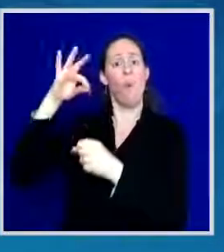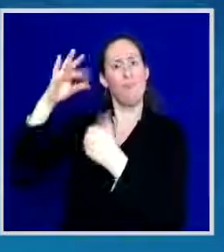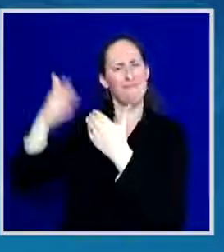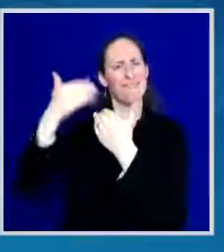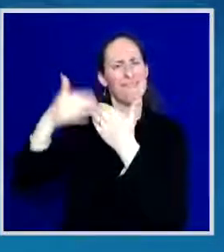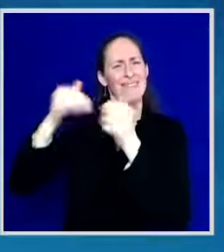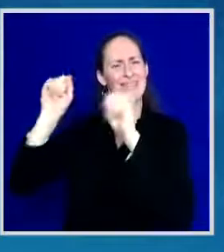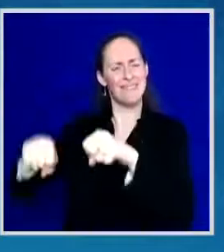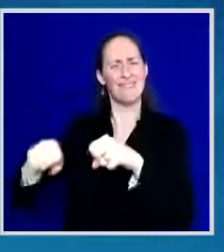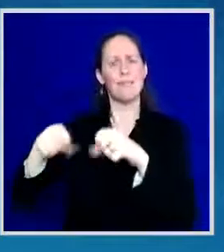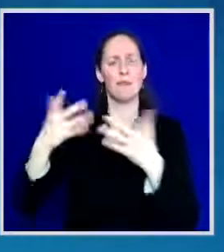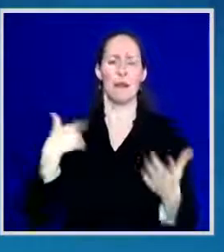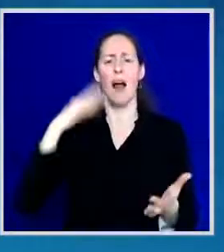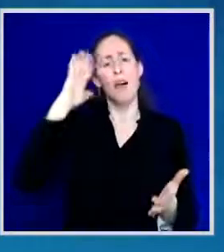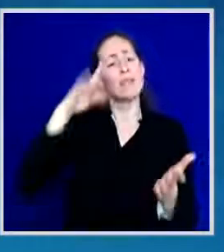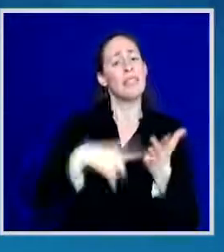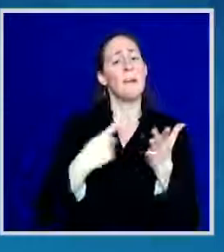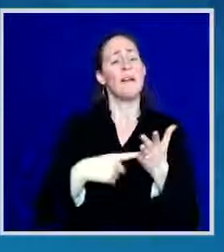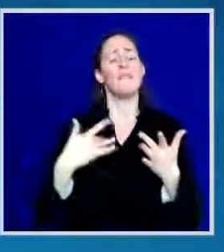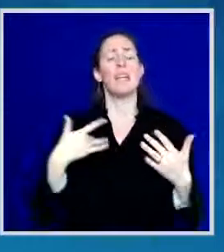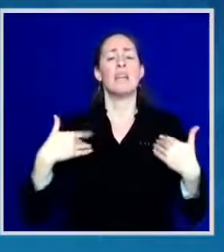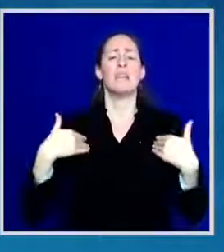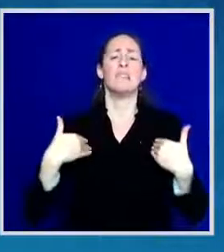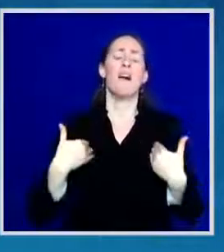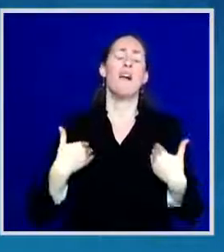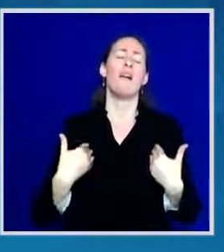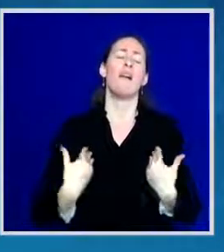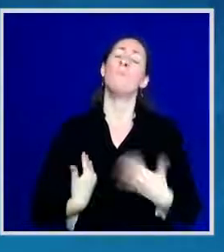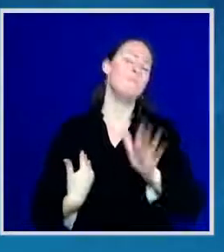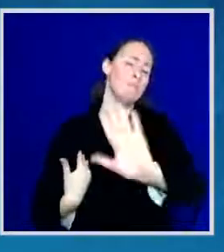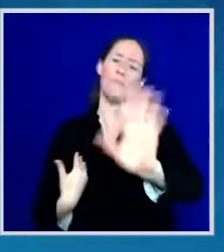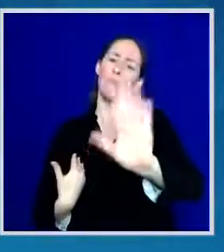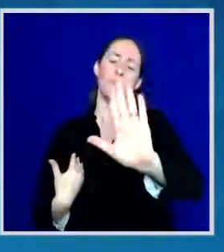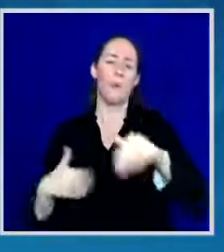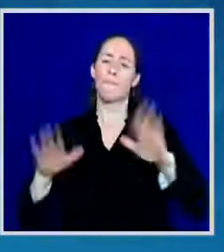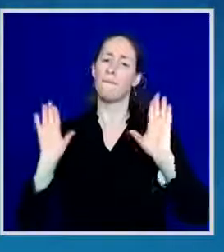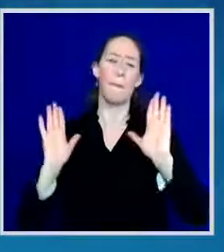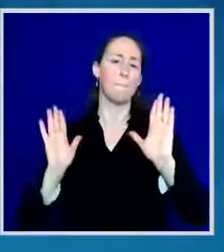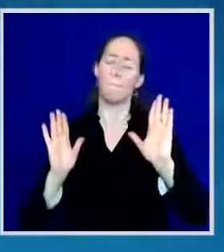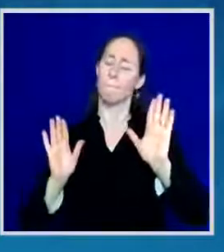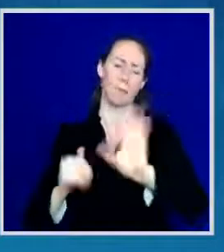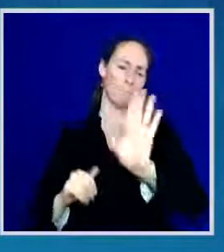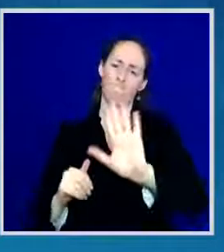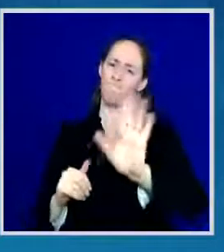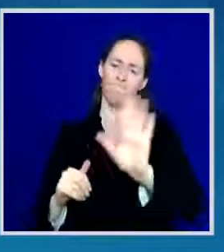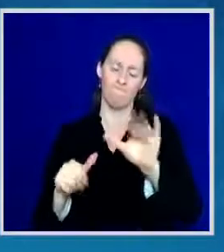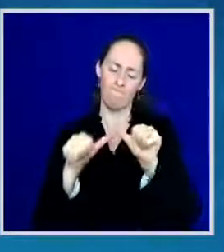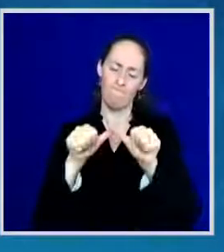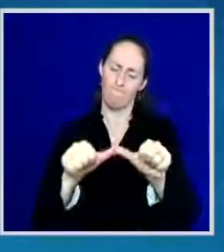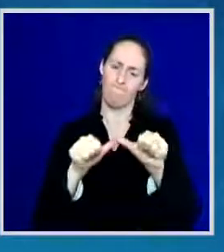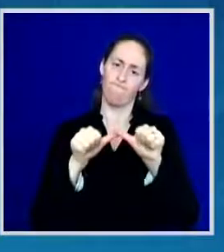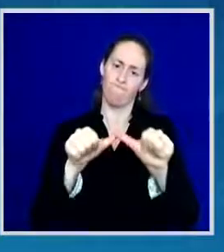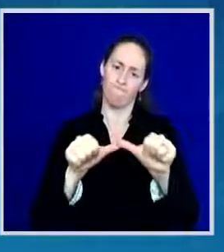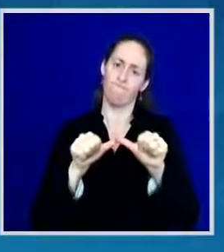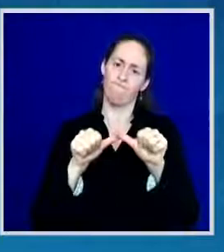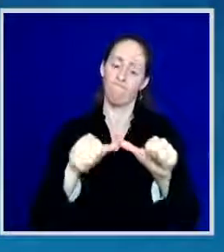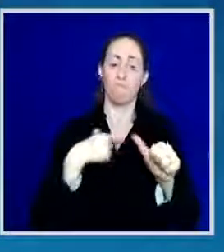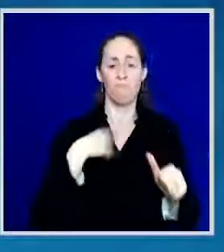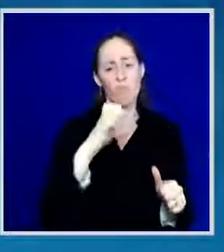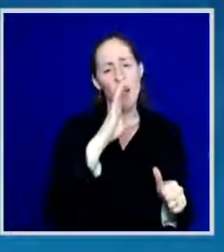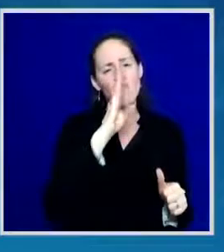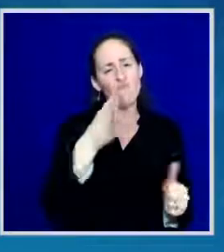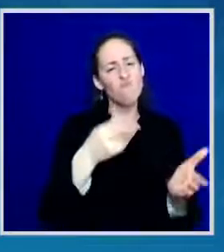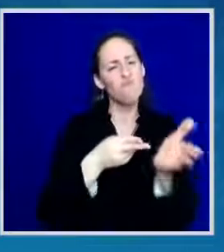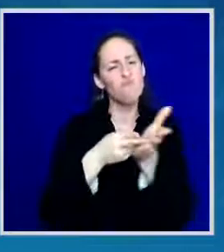but we cannot give up and we will not give up because here is the truth. American